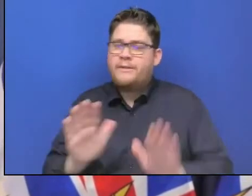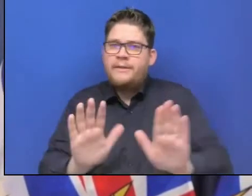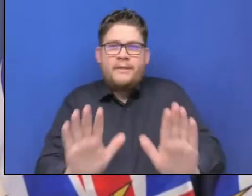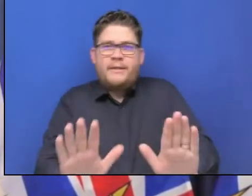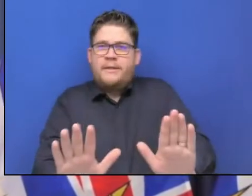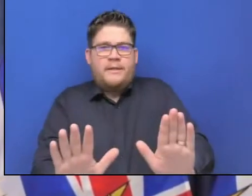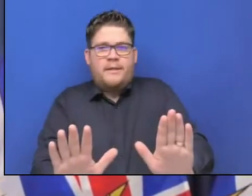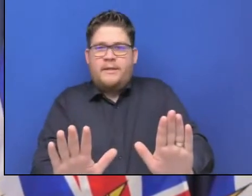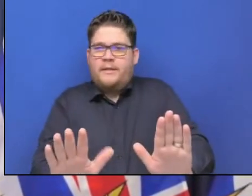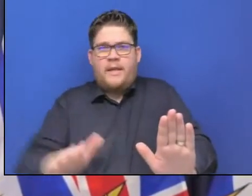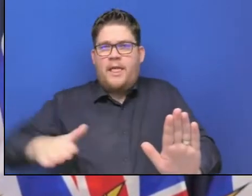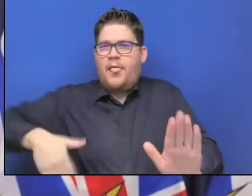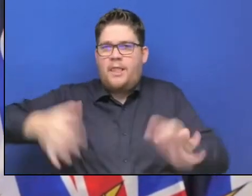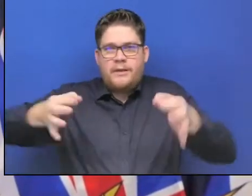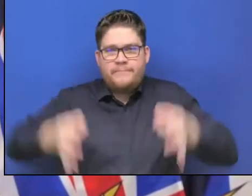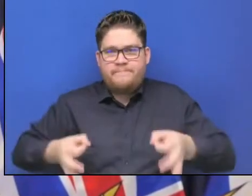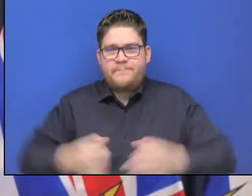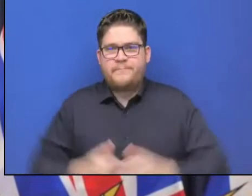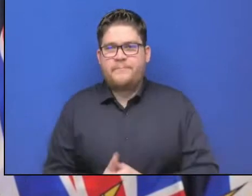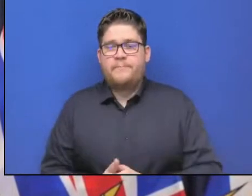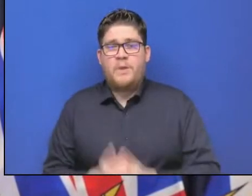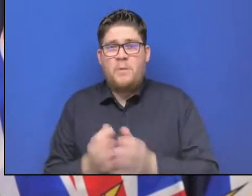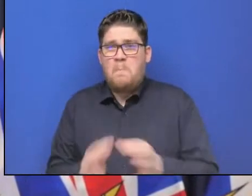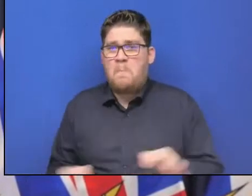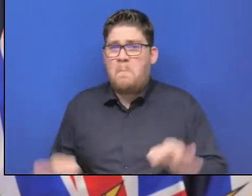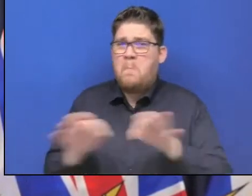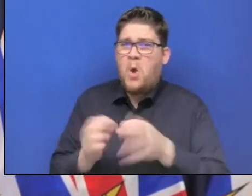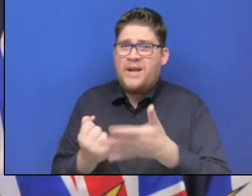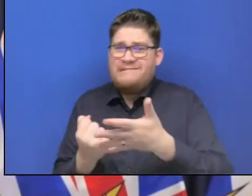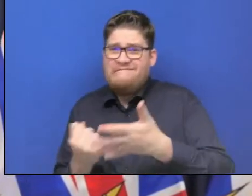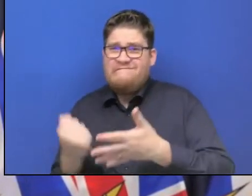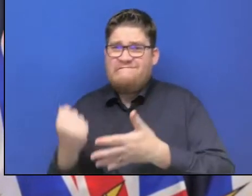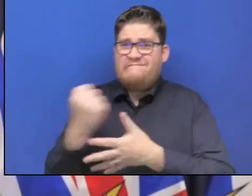corridor for goods movement and prioritize commercial